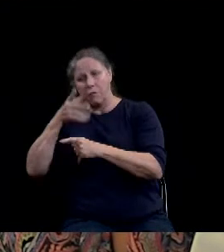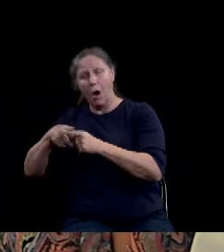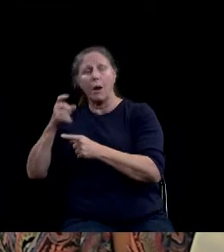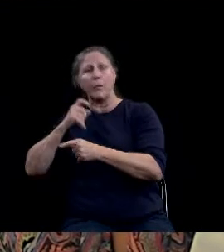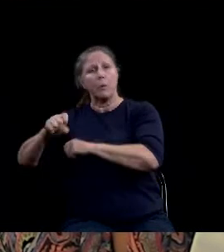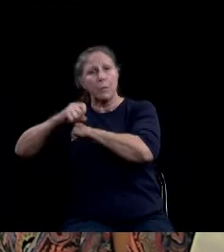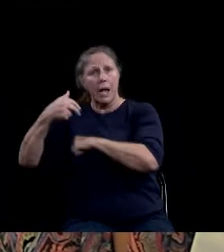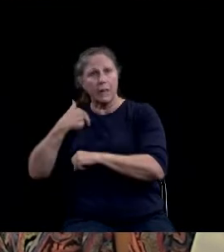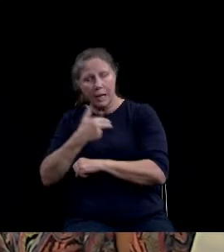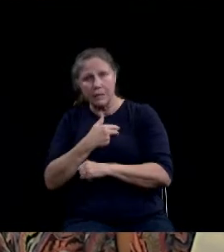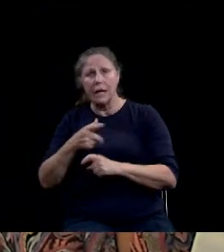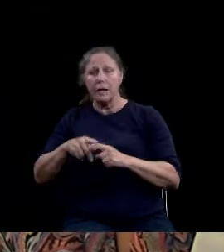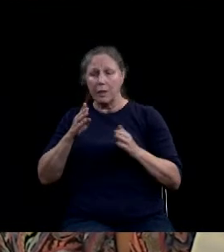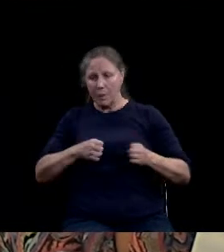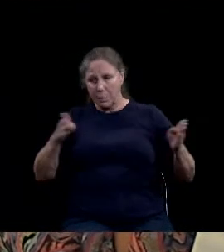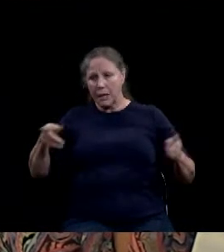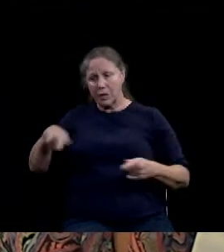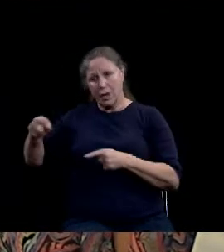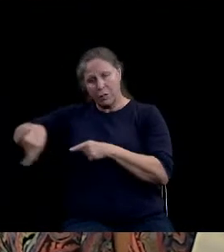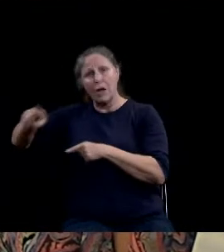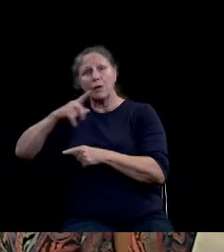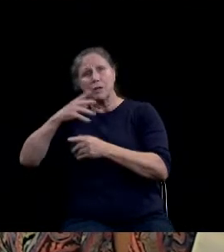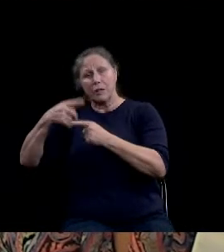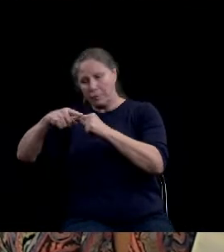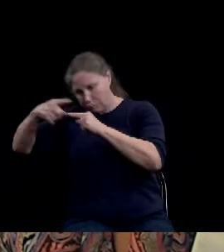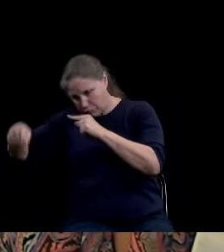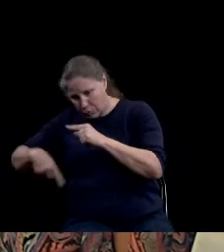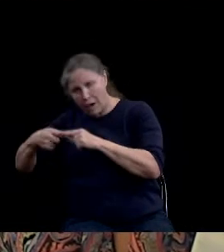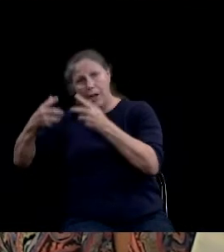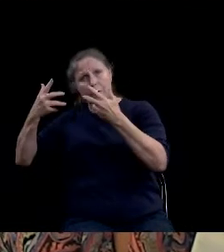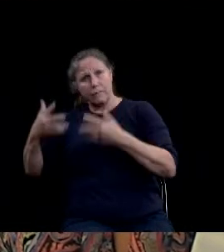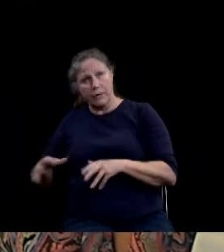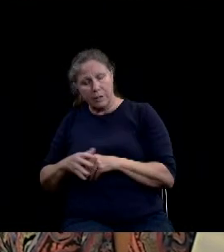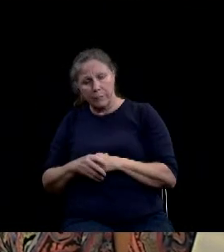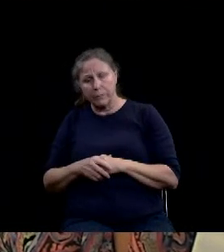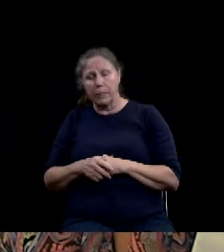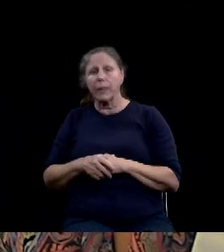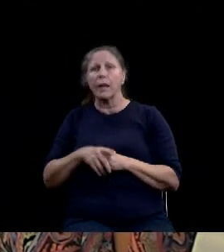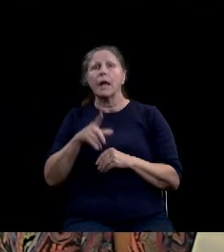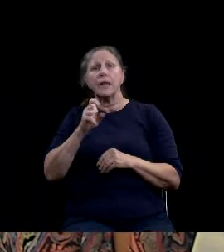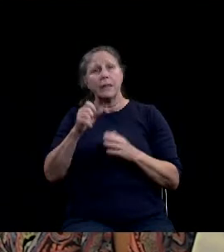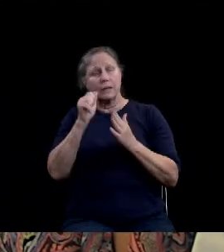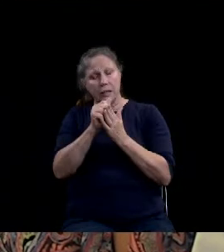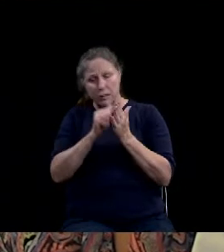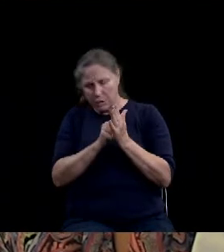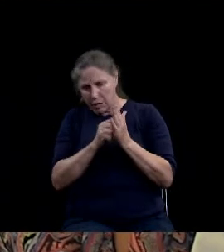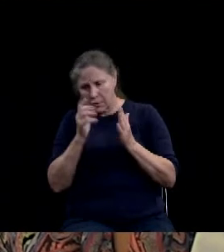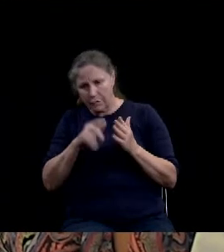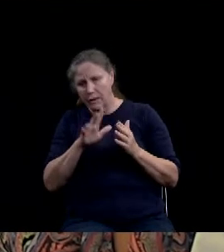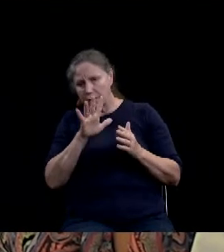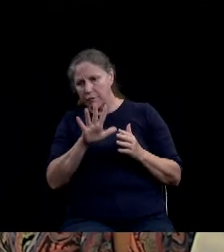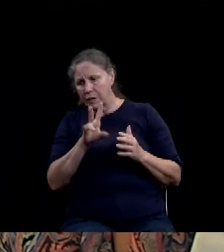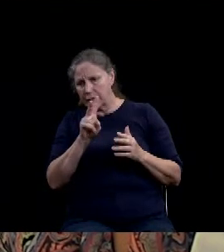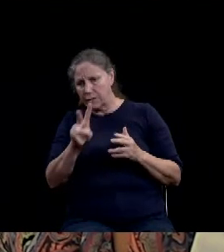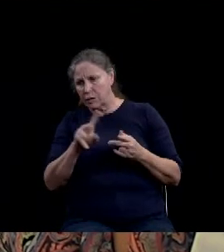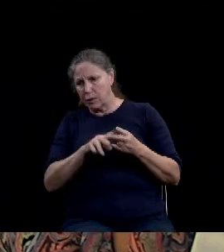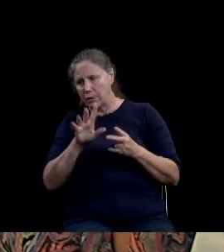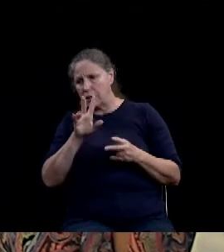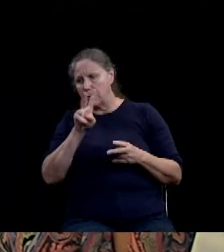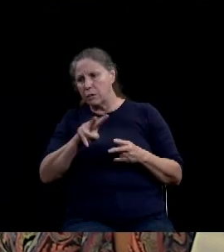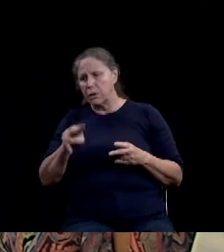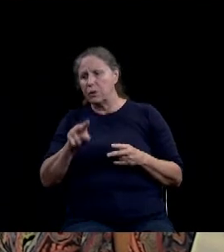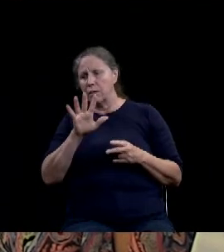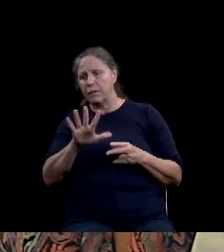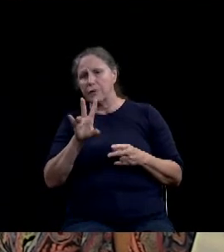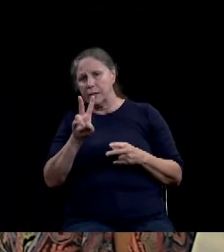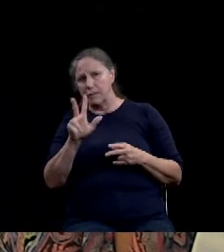cycle has been completed. These are for agenda items 2572 and 202573. These agenda items should be tabled